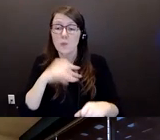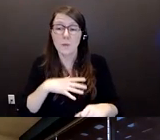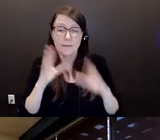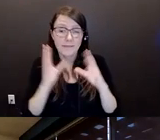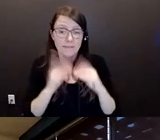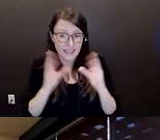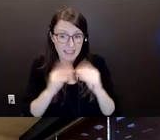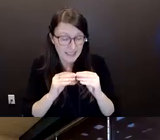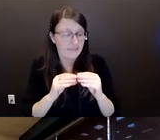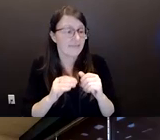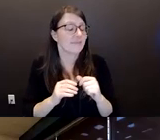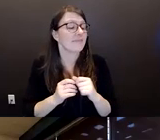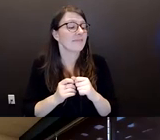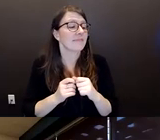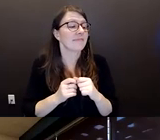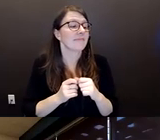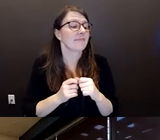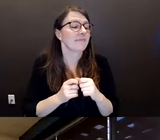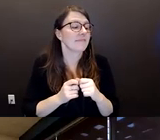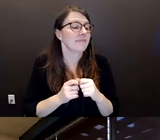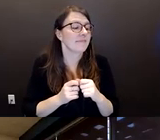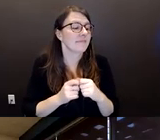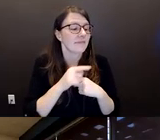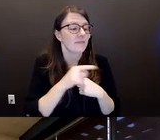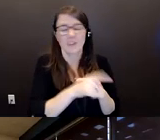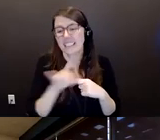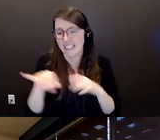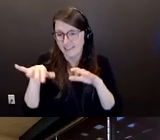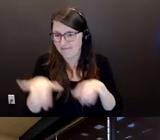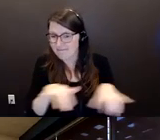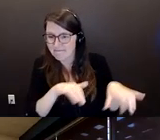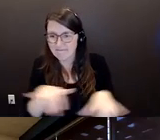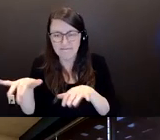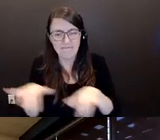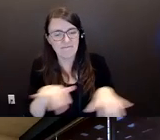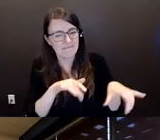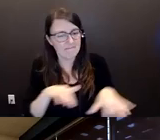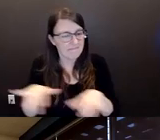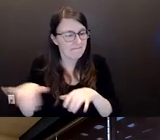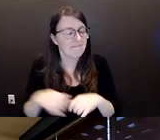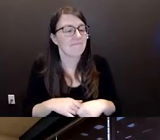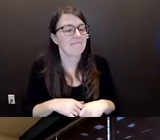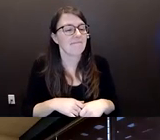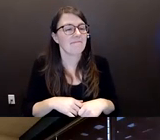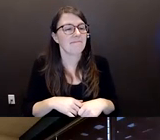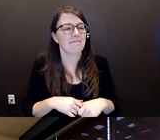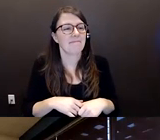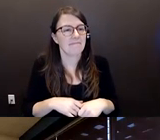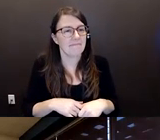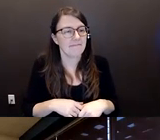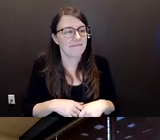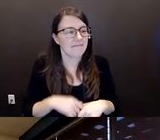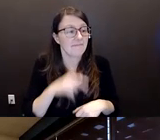She liked to play the piano for many things. She did many things with the